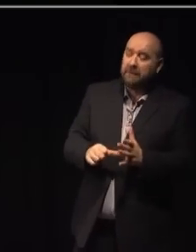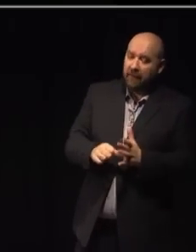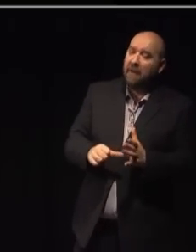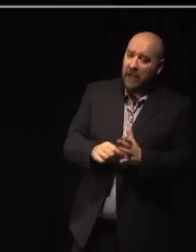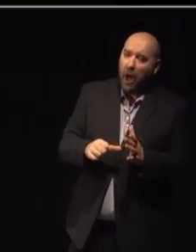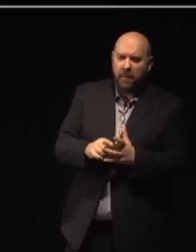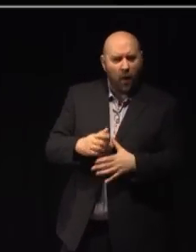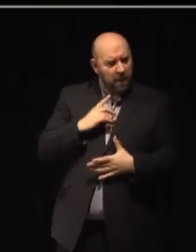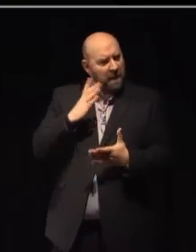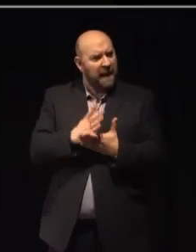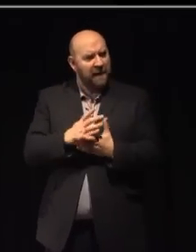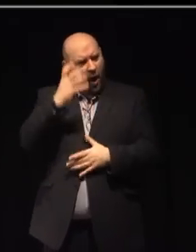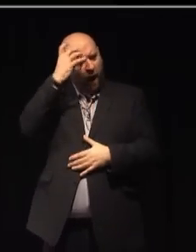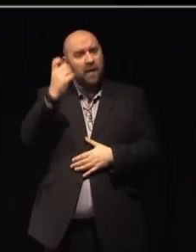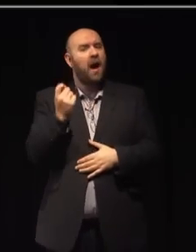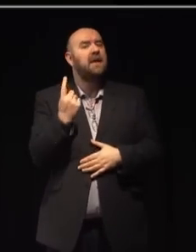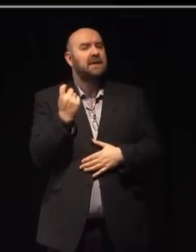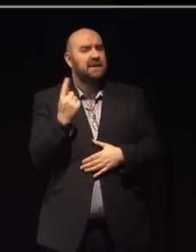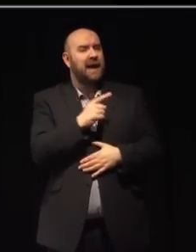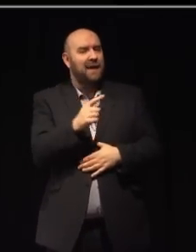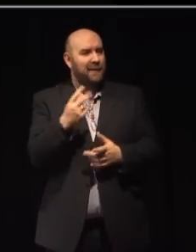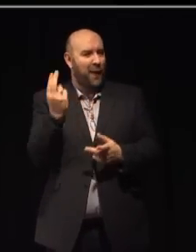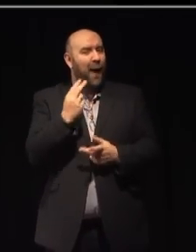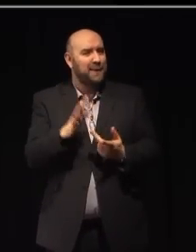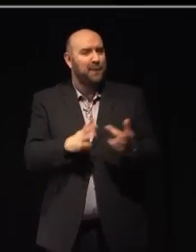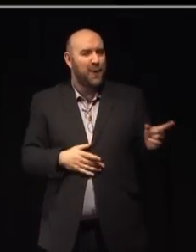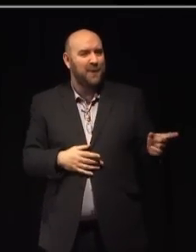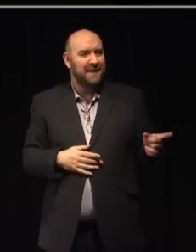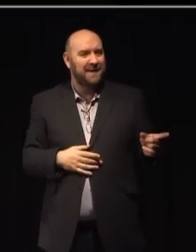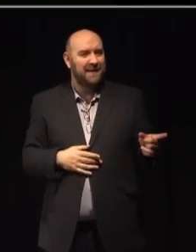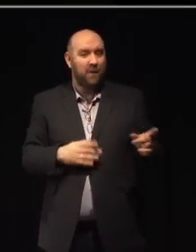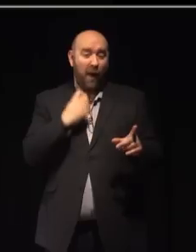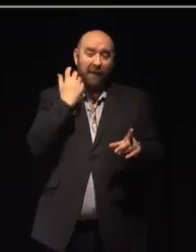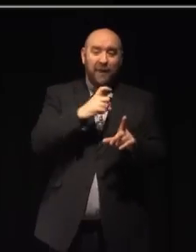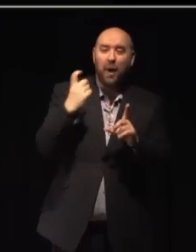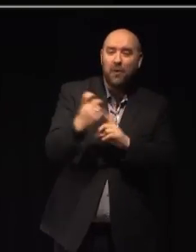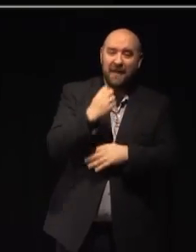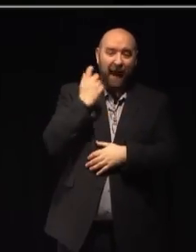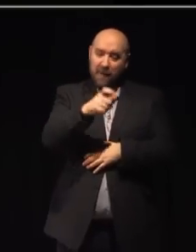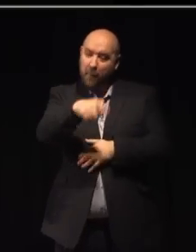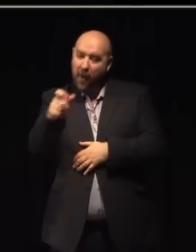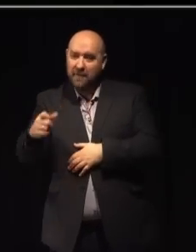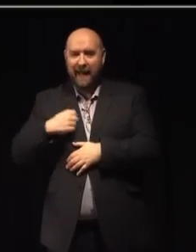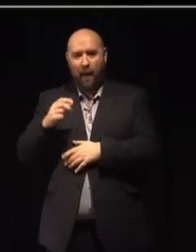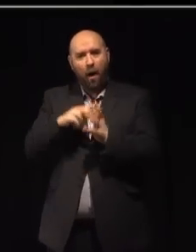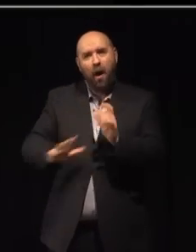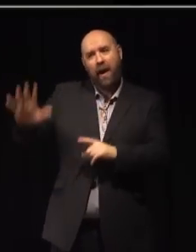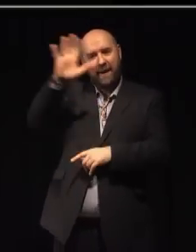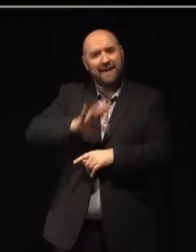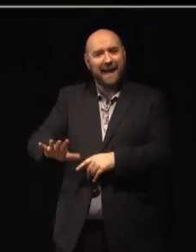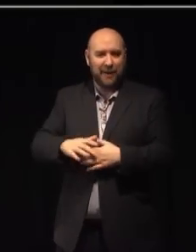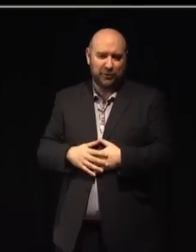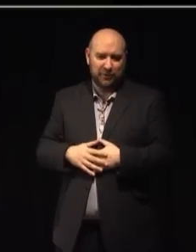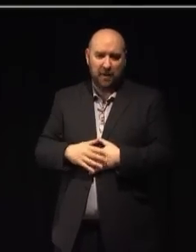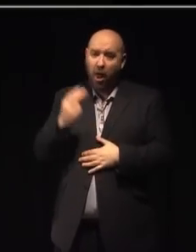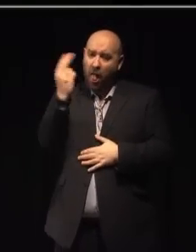what the arts do for every citizen and every community, and for our nation. Not least, how the arts fuel our